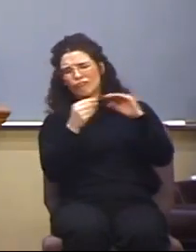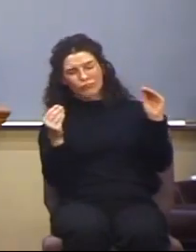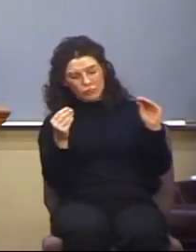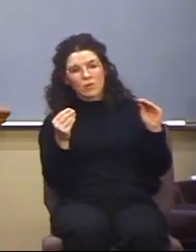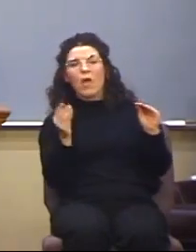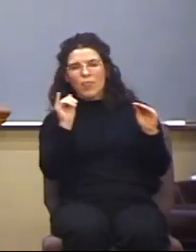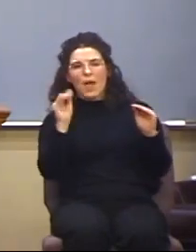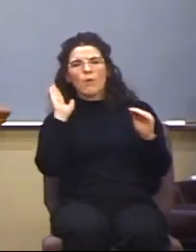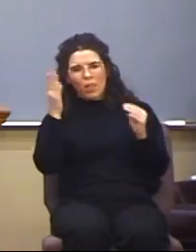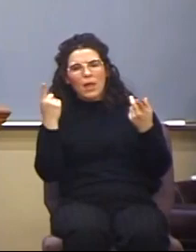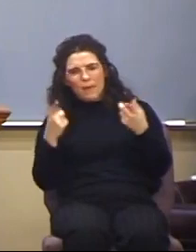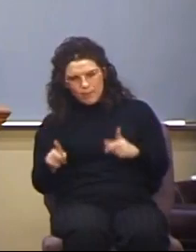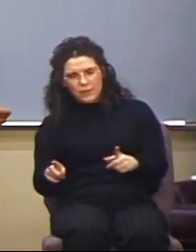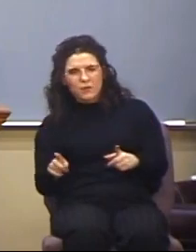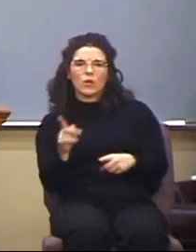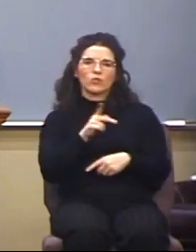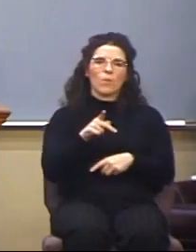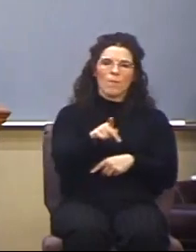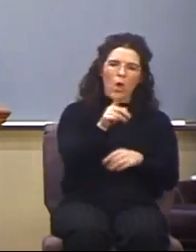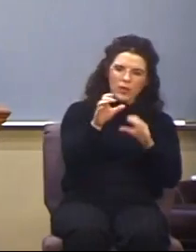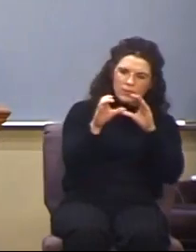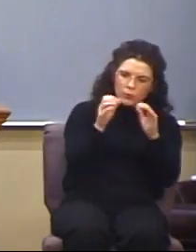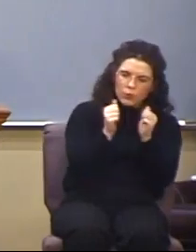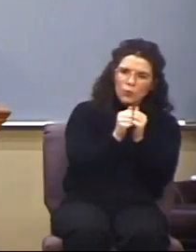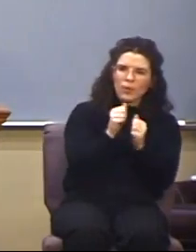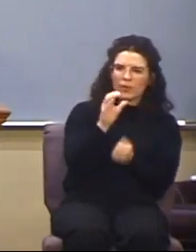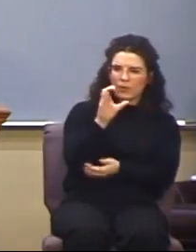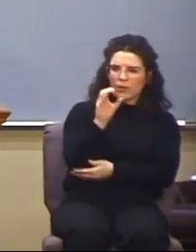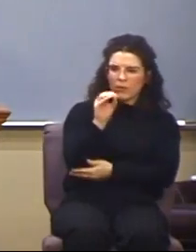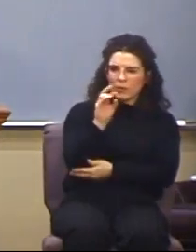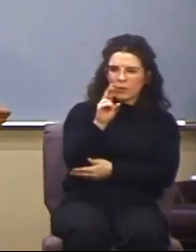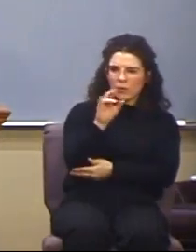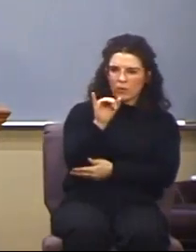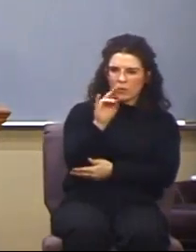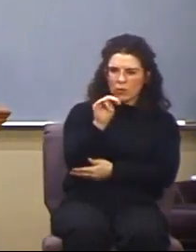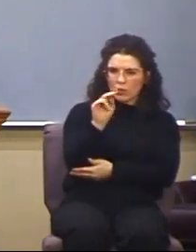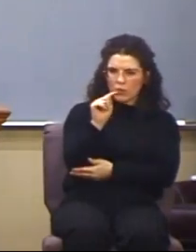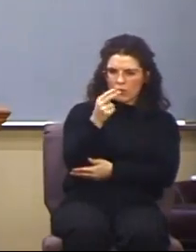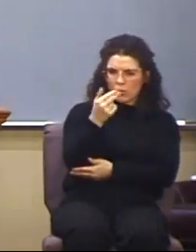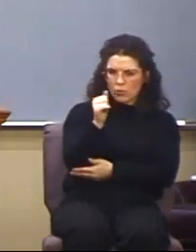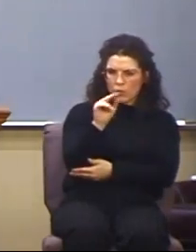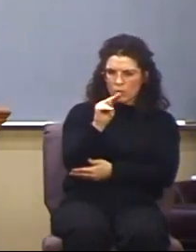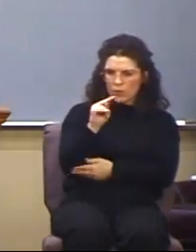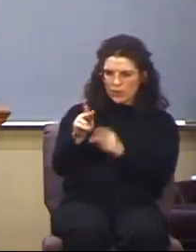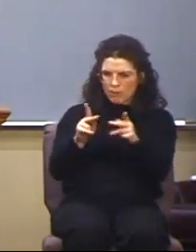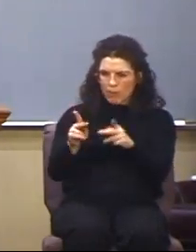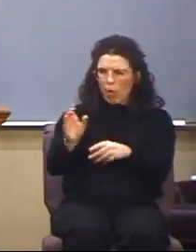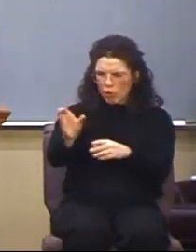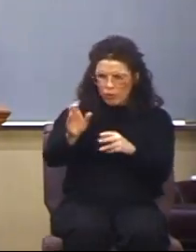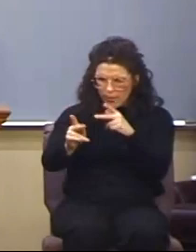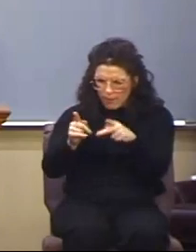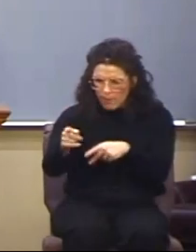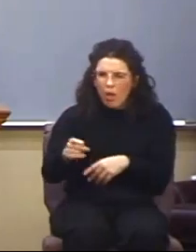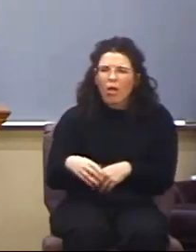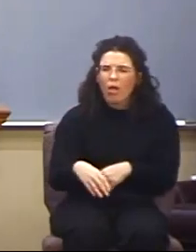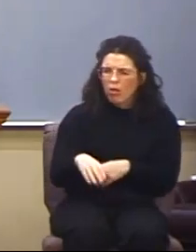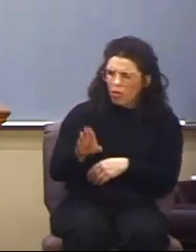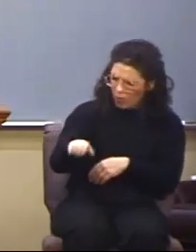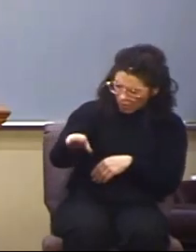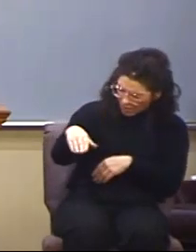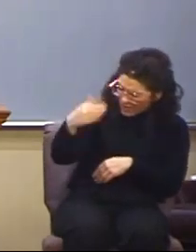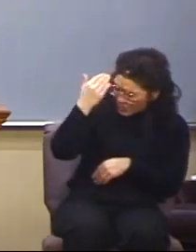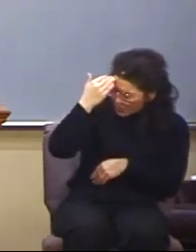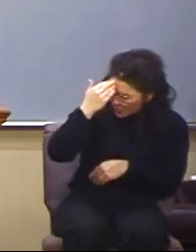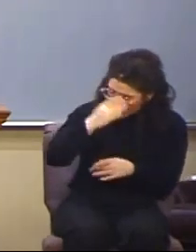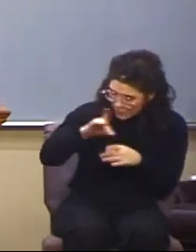he's talking to the Corinthians. He's writing the Corinthians. He says, you know what? But, the spirit of God and the dispensation of the grace of God, the